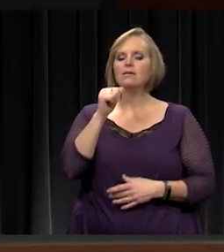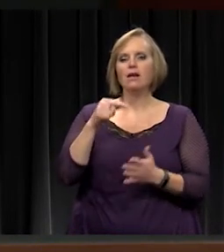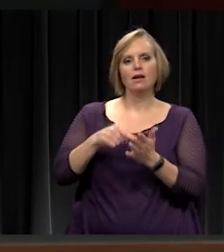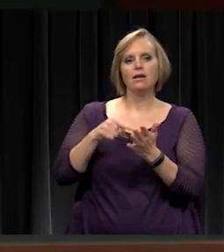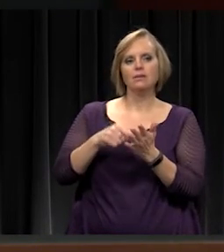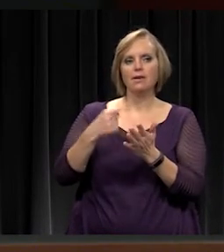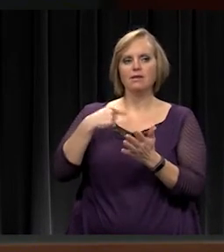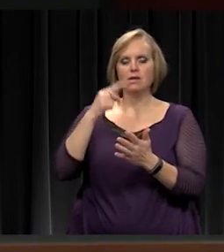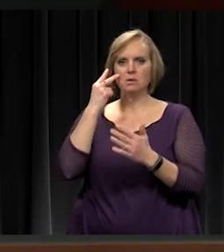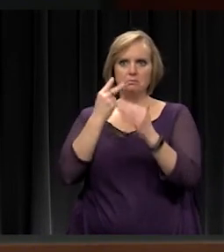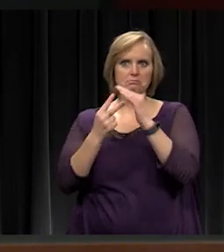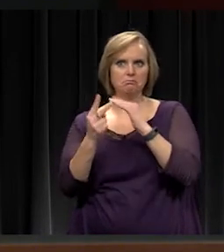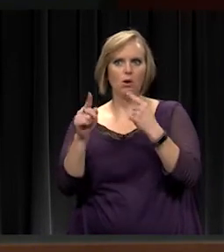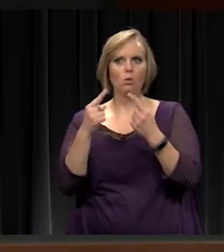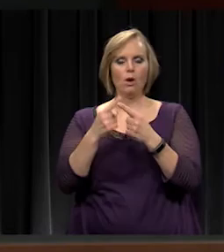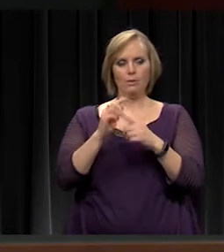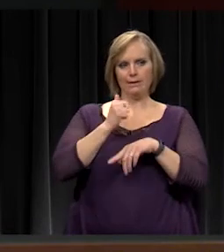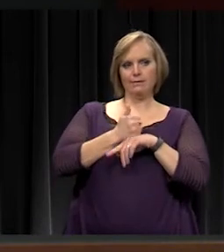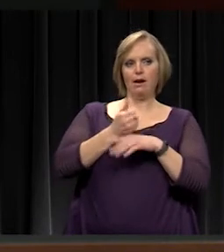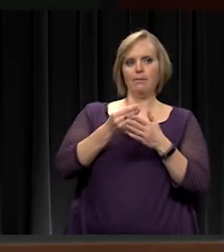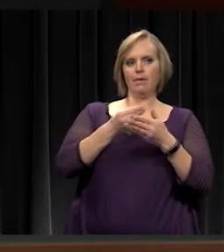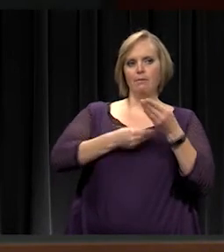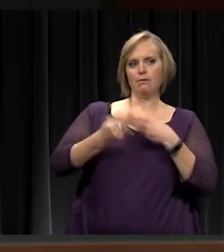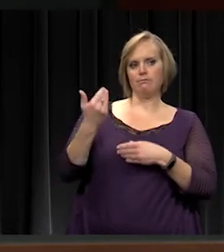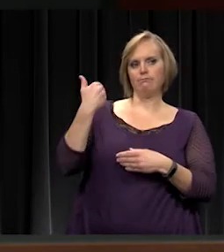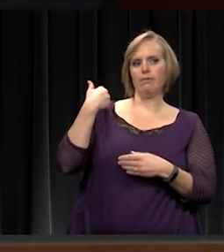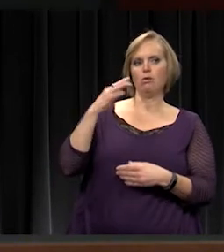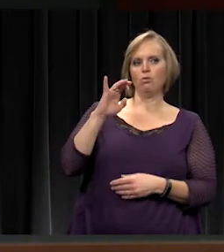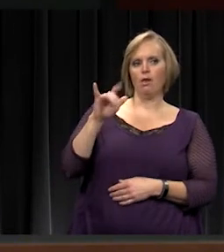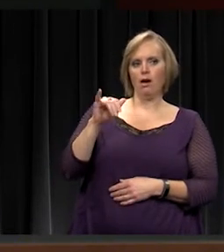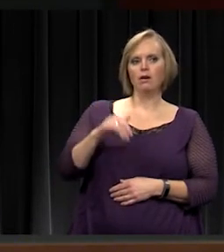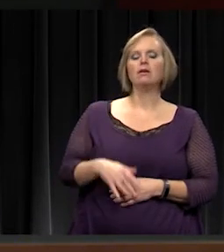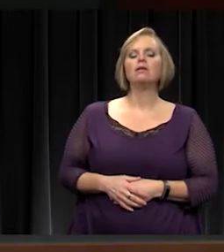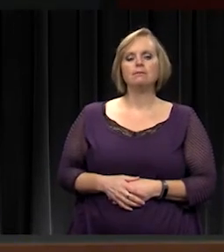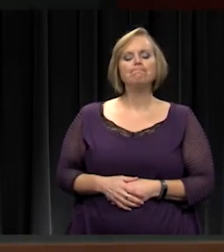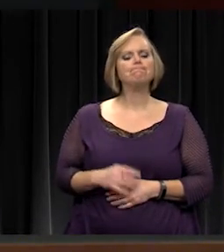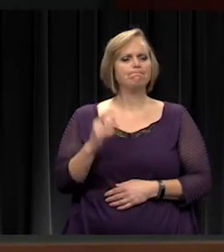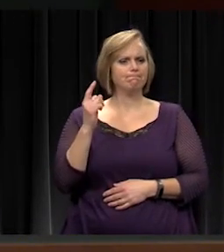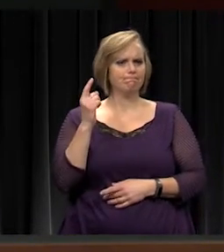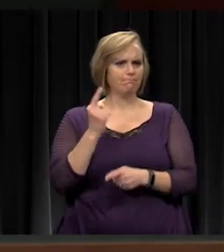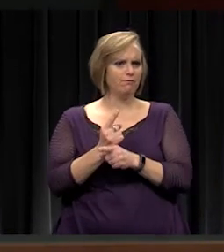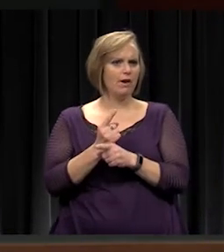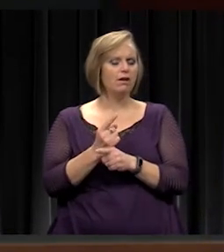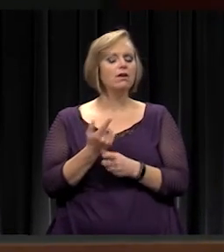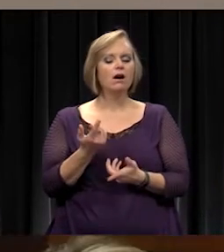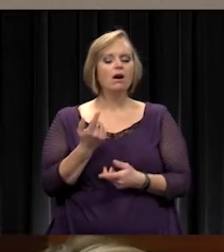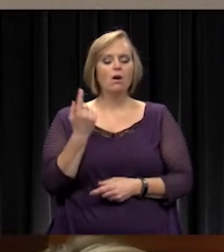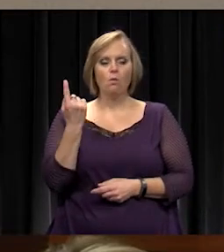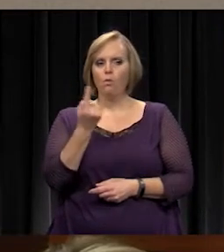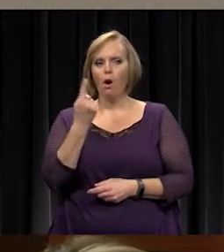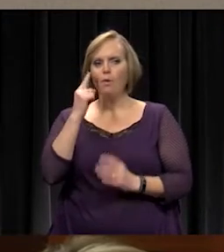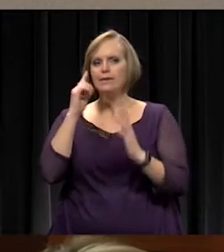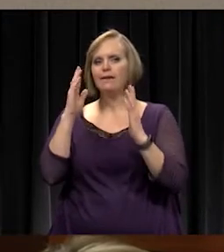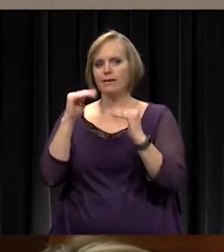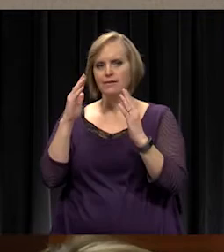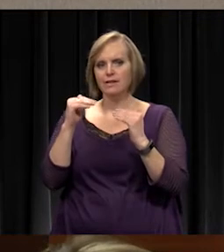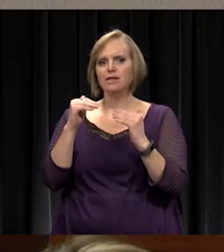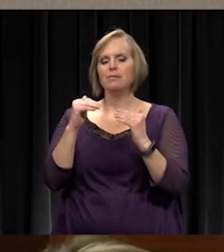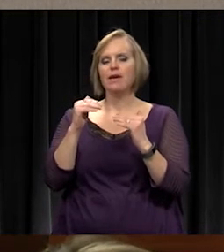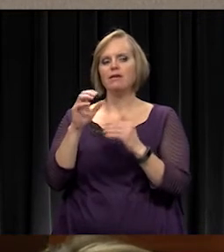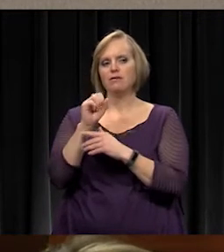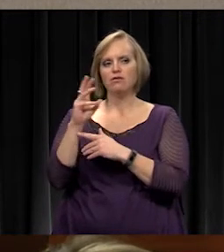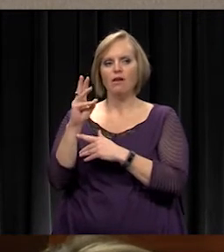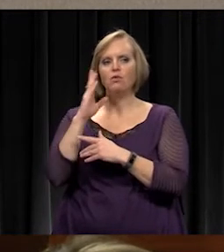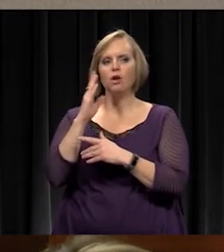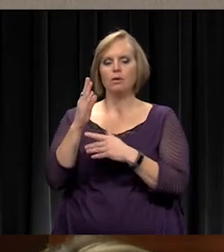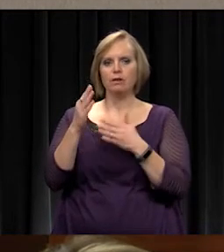budget back in July. I mean, we, you know, we always anticipate that software is going to go end of life at some point. You always